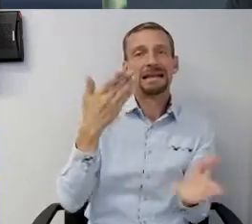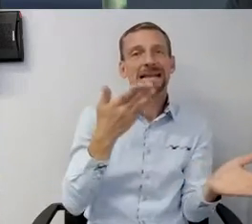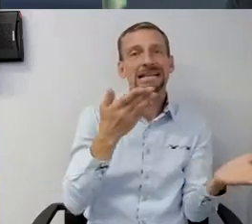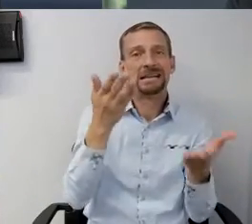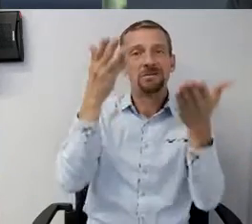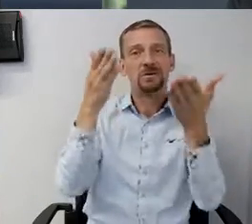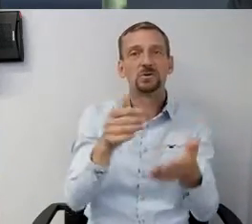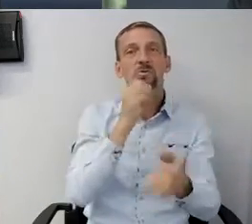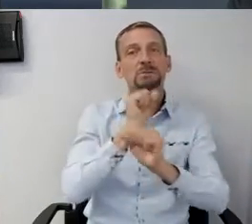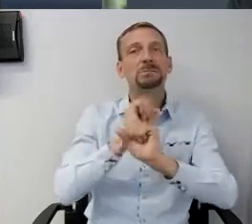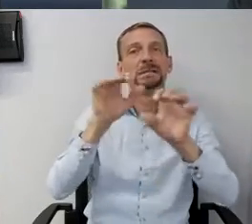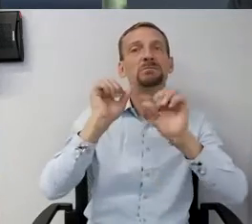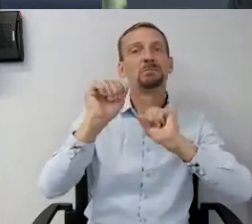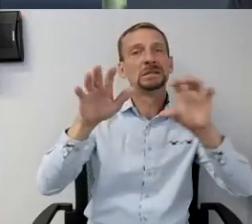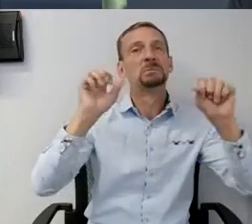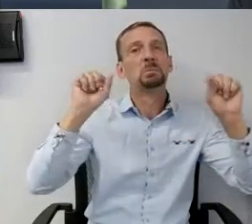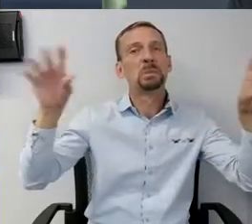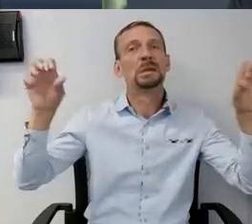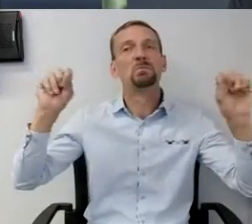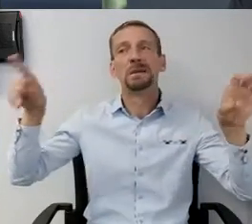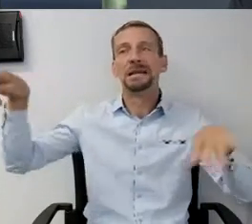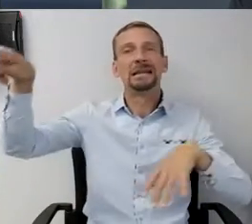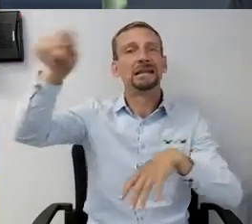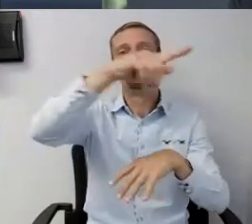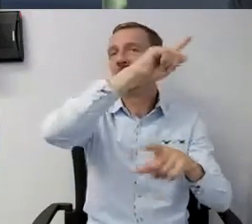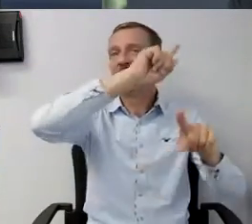is spreading it to people that don't have the ability to fight it like you.